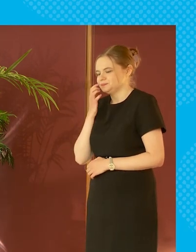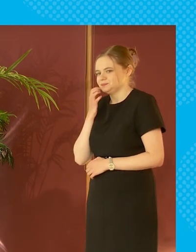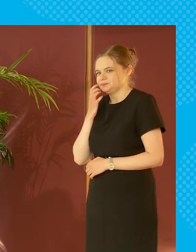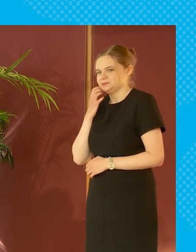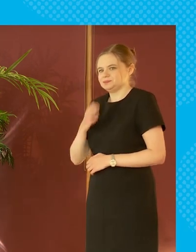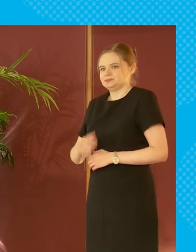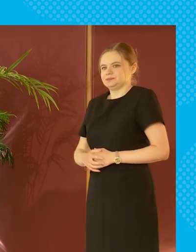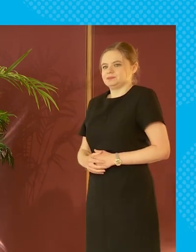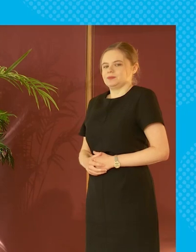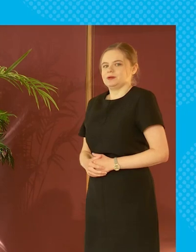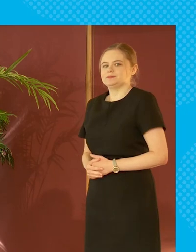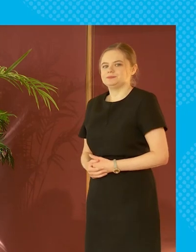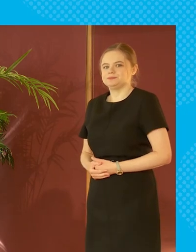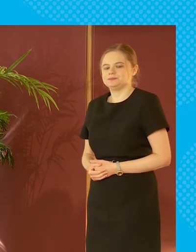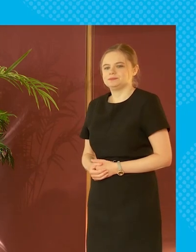check shirt